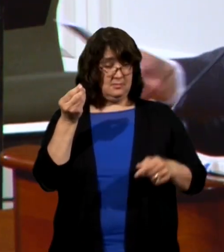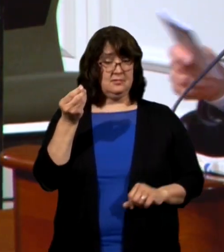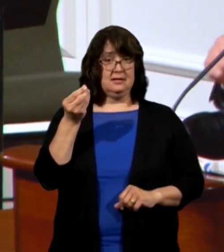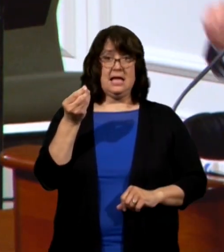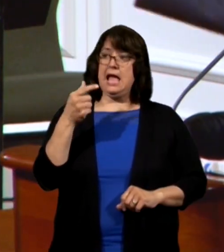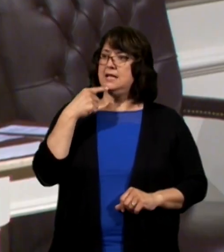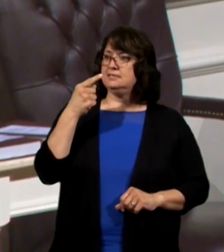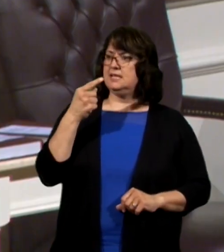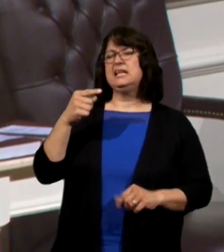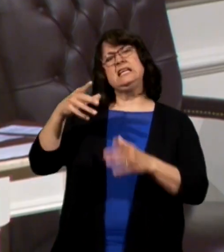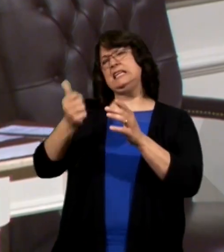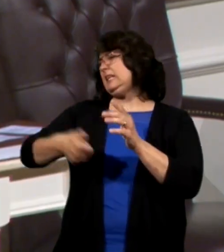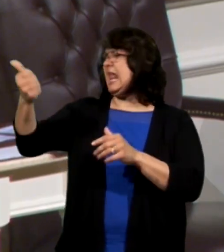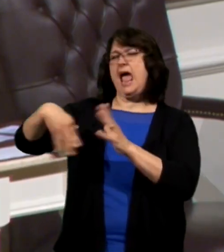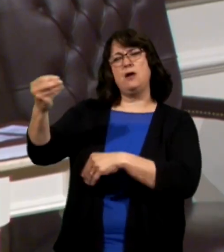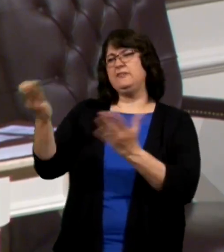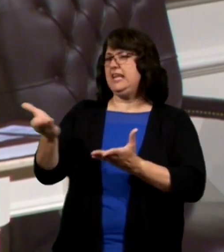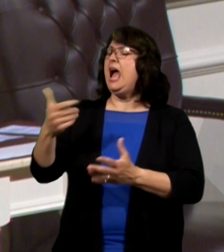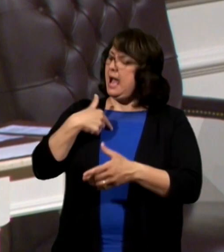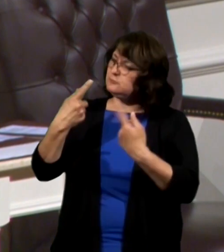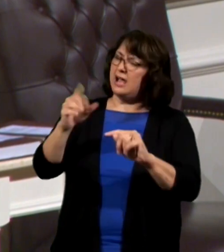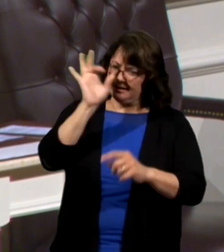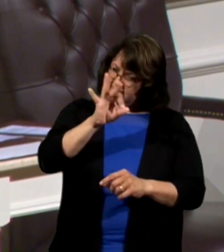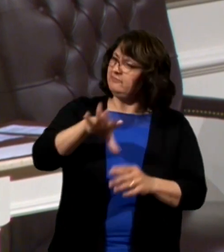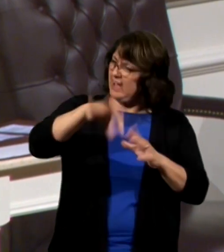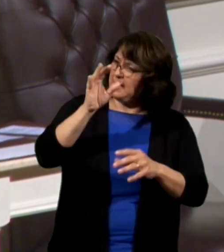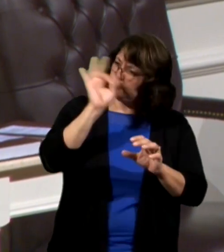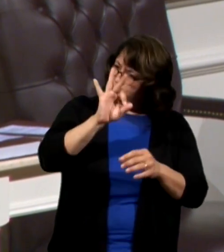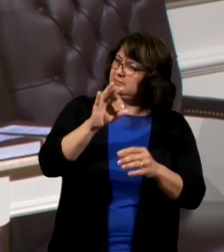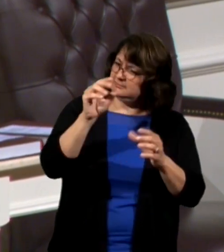I told her get out of here I'm trying to get a sermon